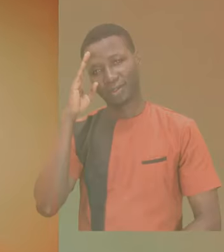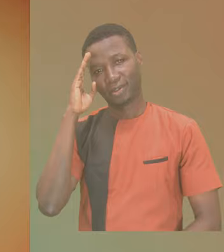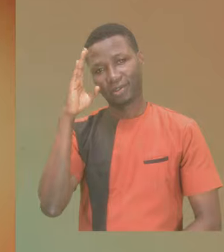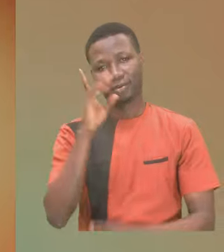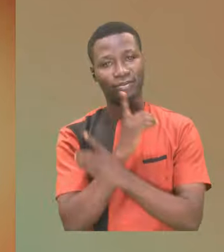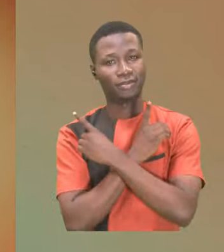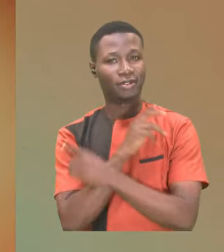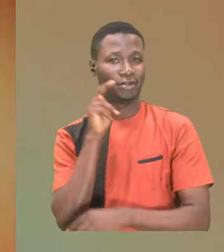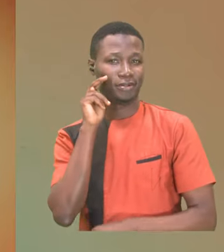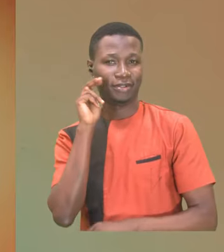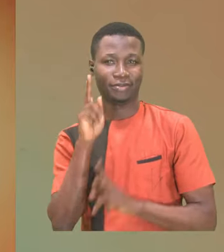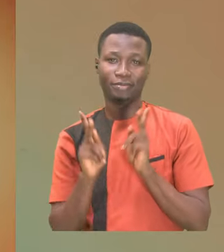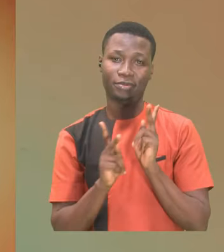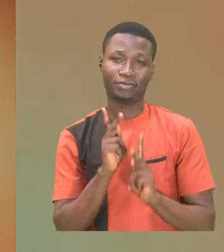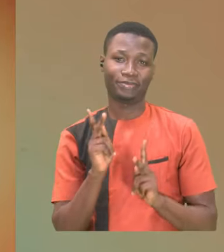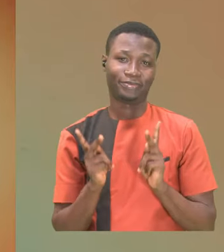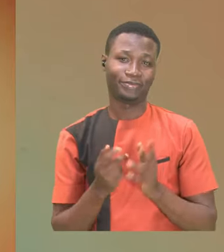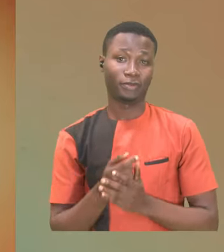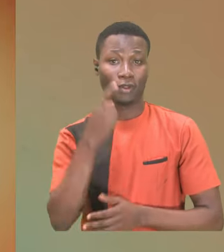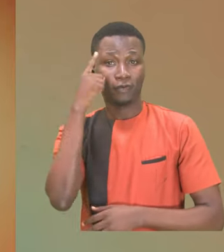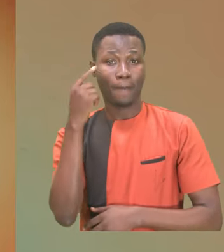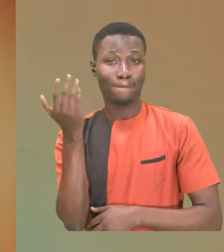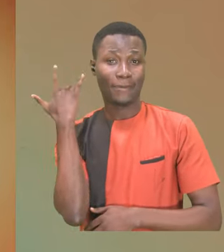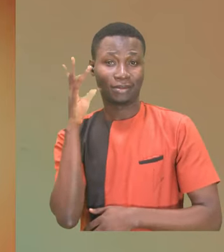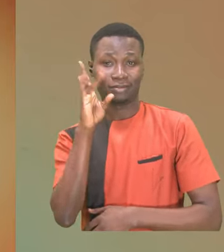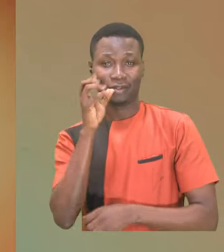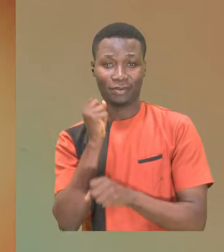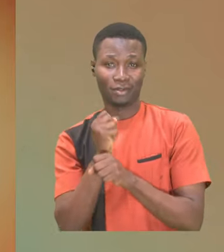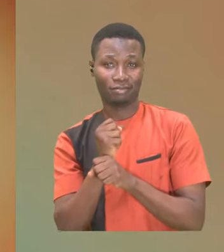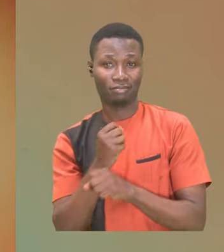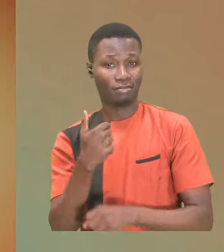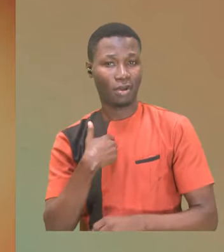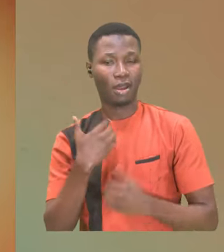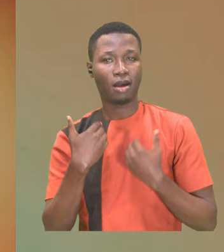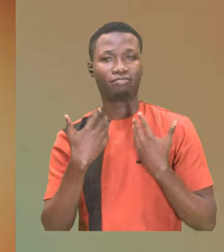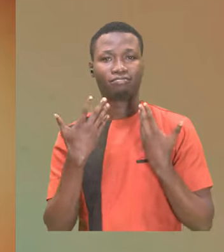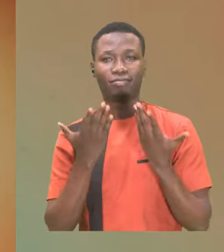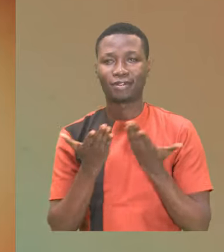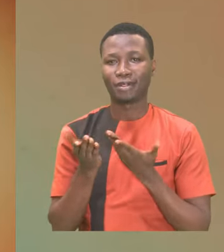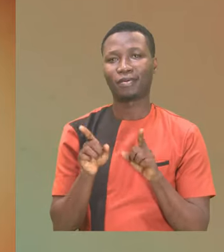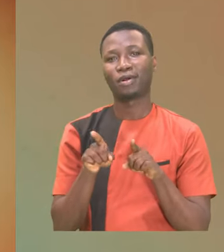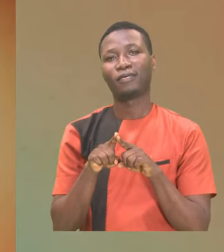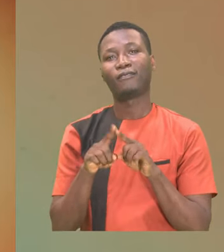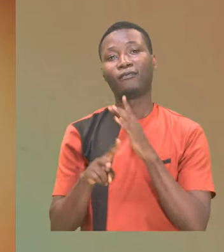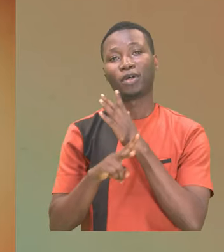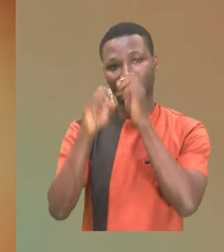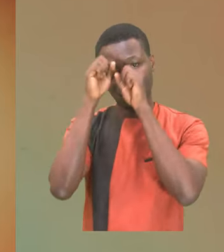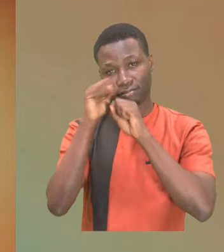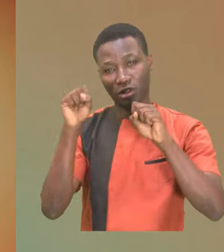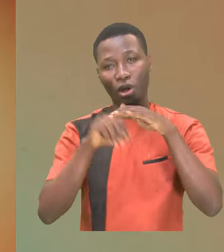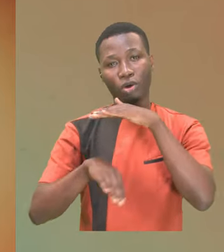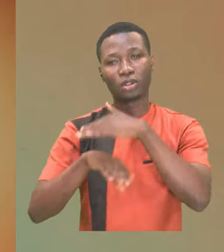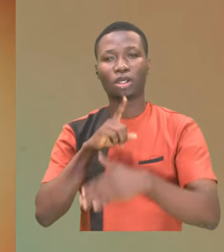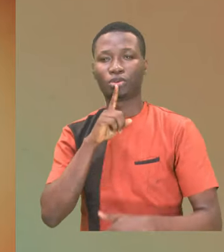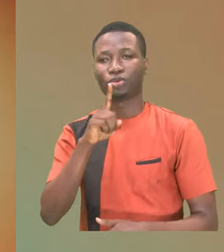Dear Nigerians, for the past seven years, I have served as vice president under a